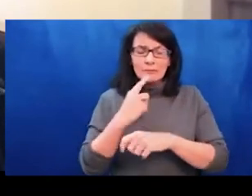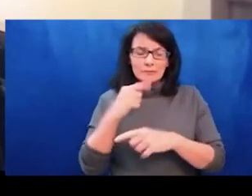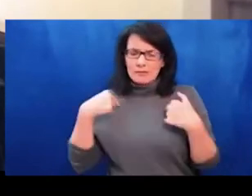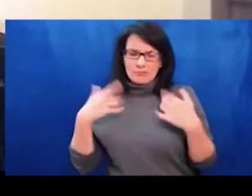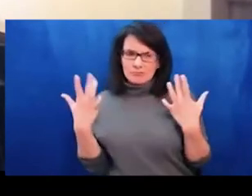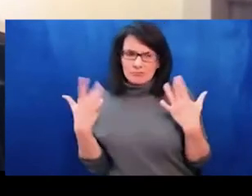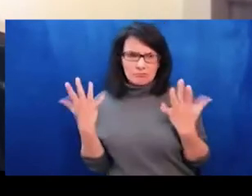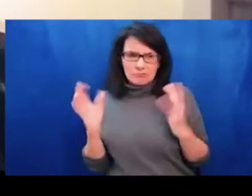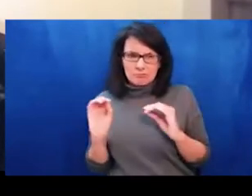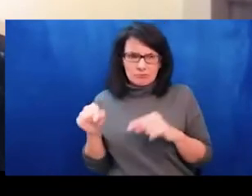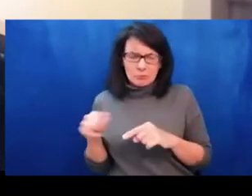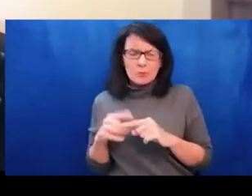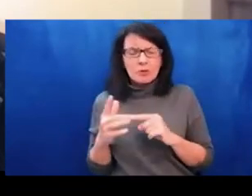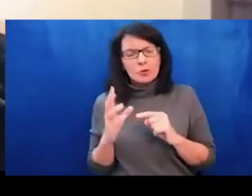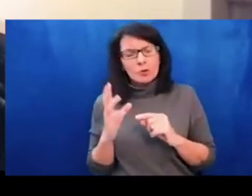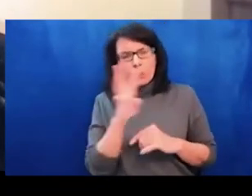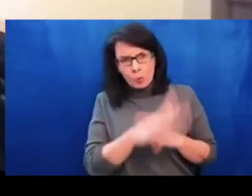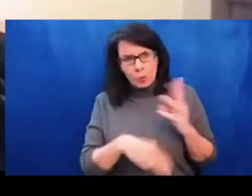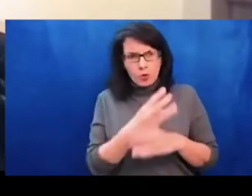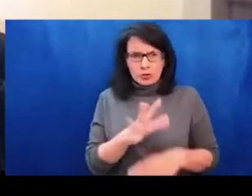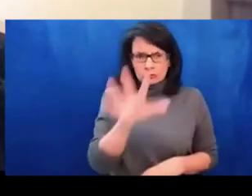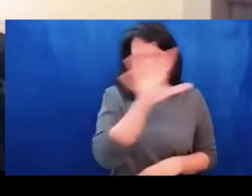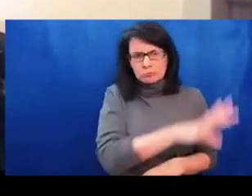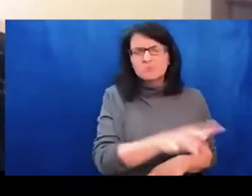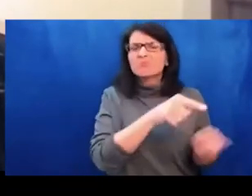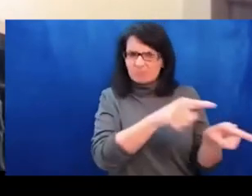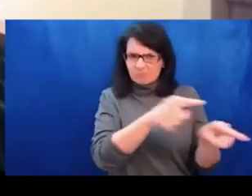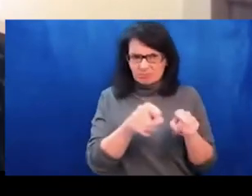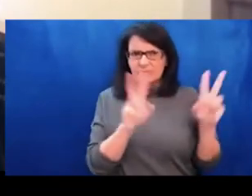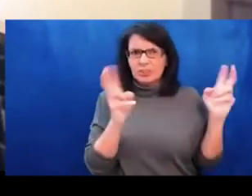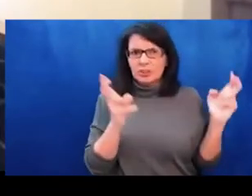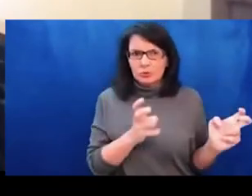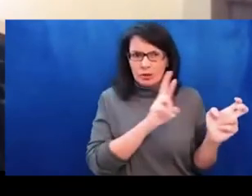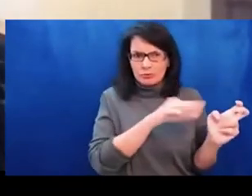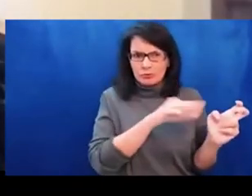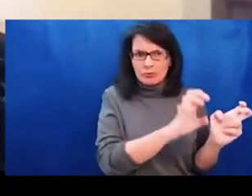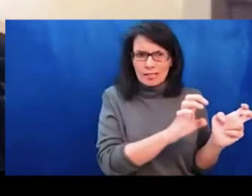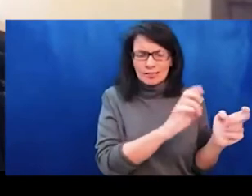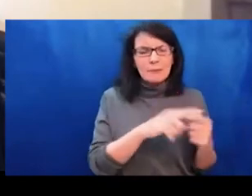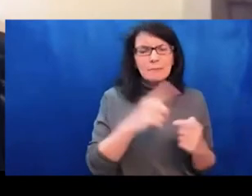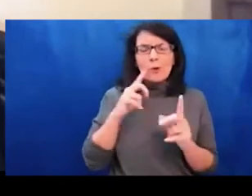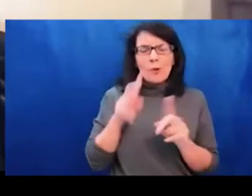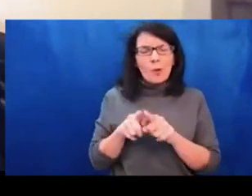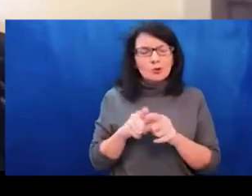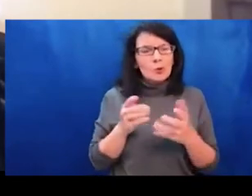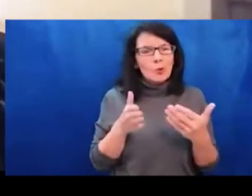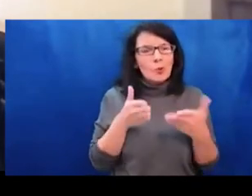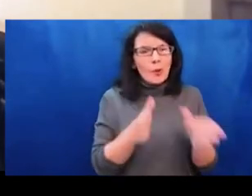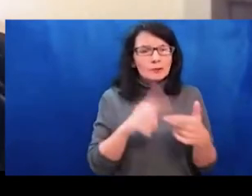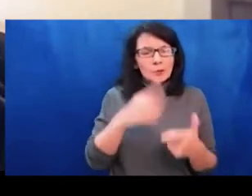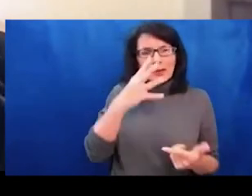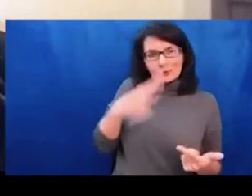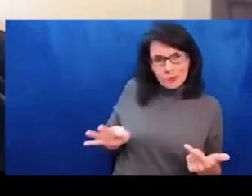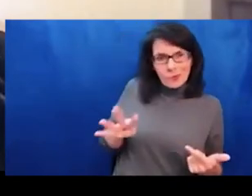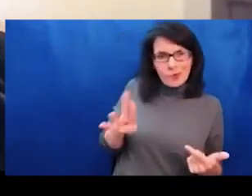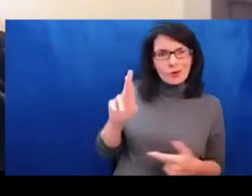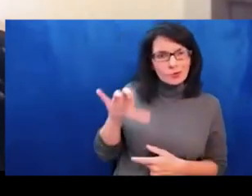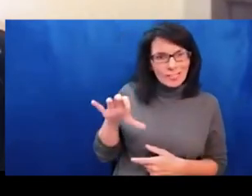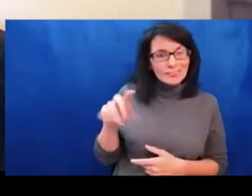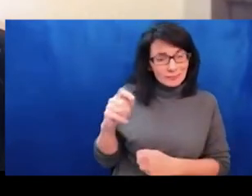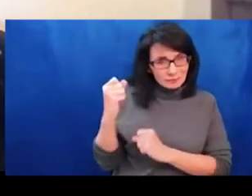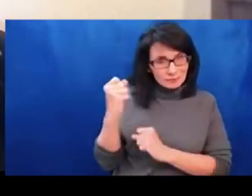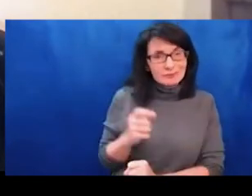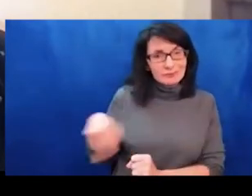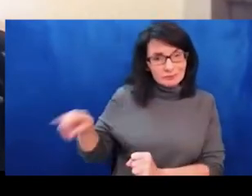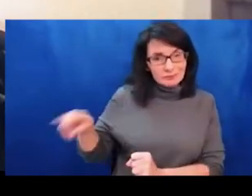Nazi and white nationalist population in Russia, right? And then the likes of people like Dugan and others who are